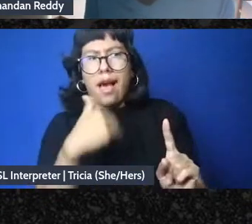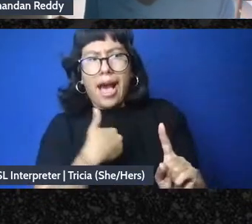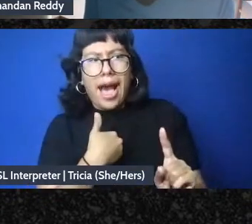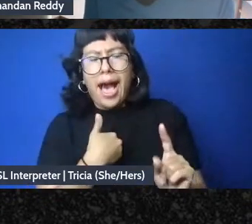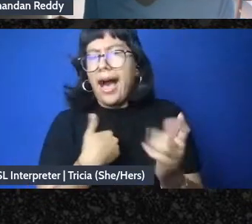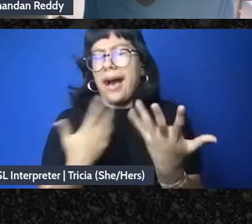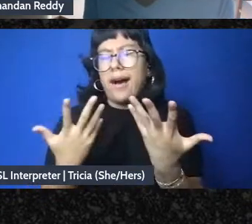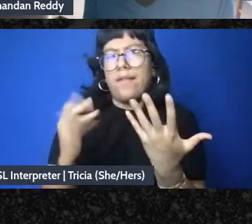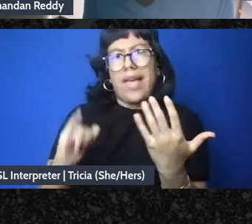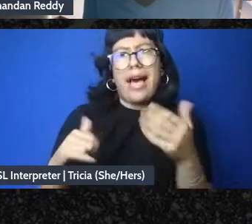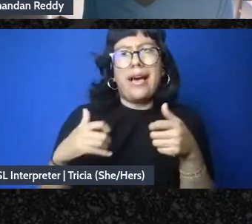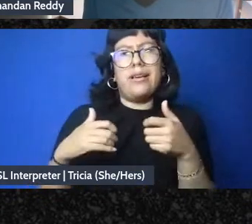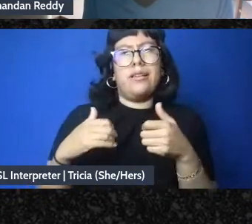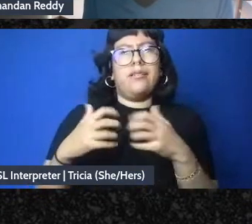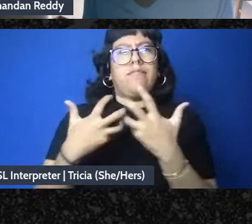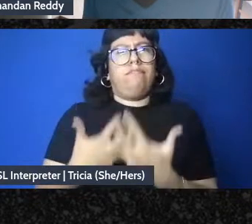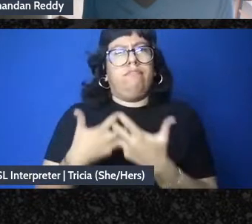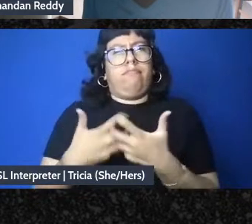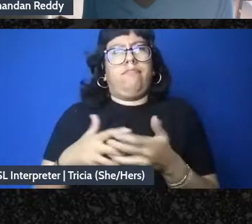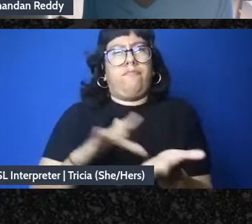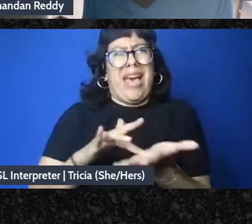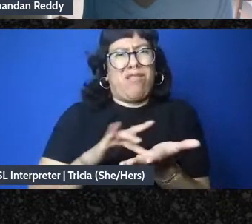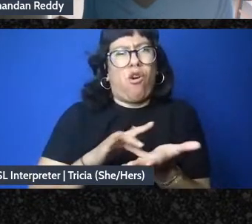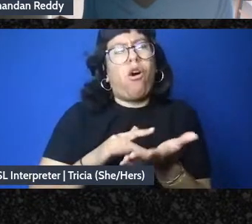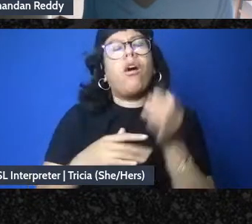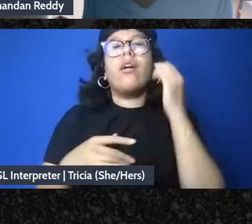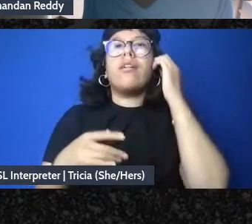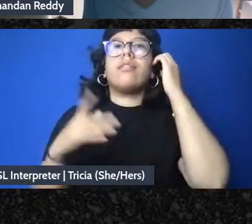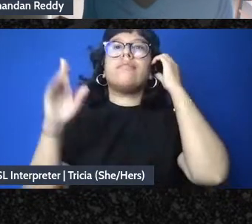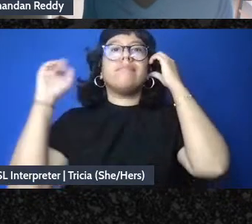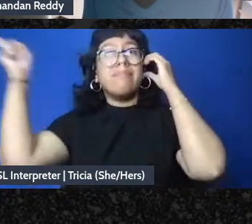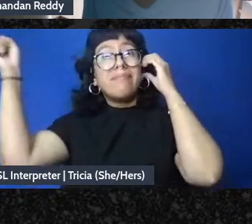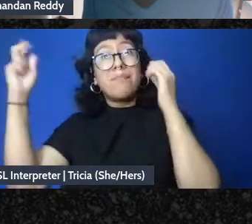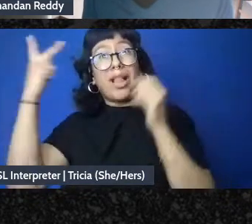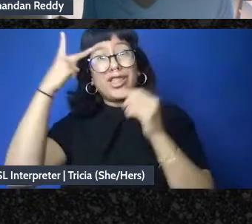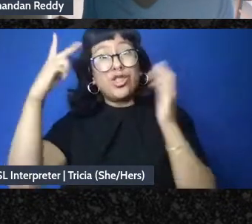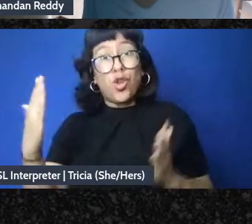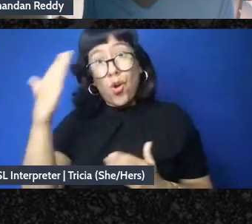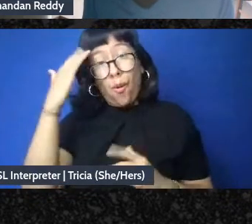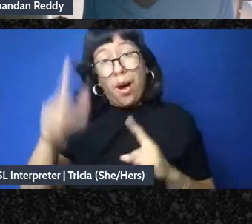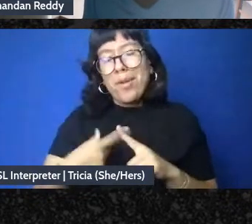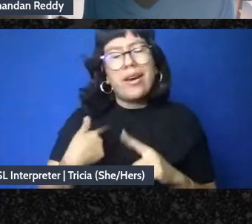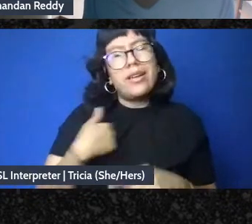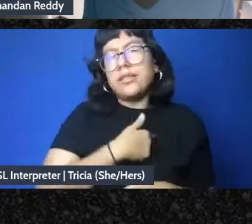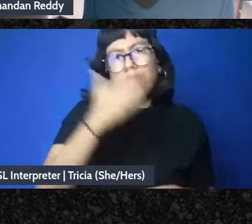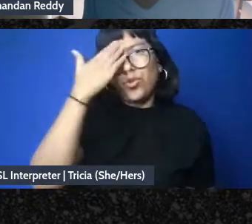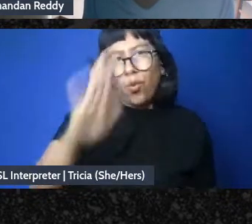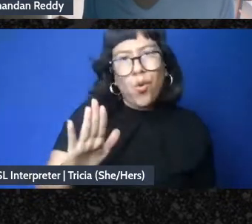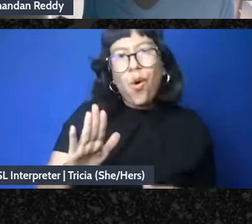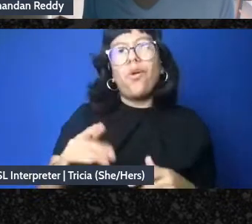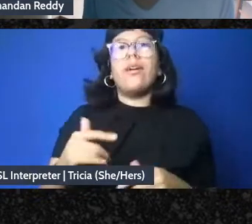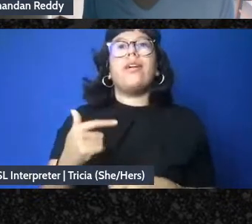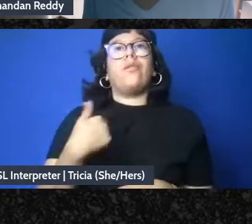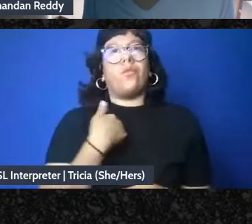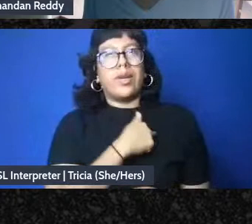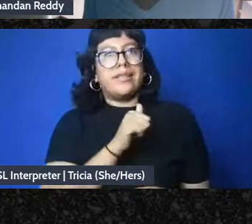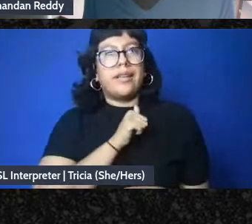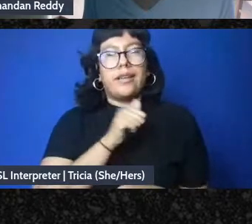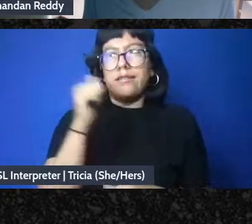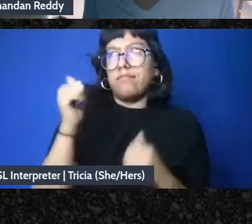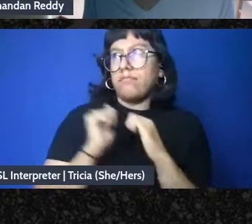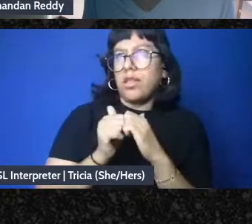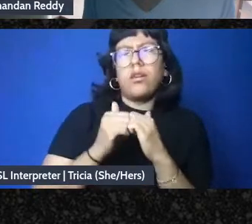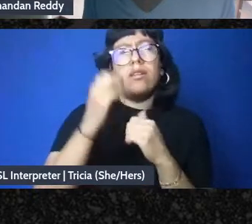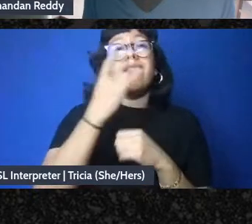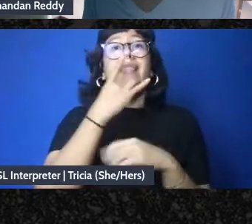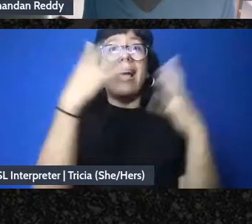plug in their medical device now who knew stuff FEMA could never know about us that makes or breaks our survival in that moment where the lights go out and